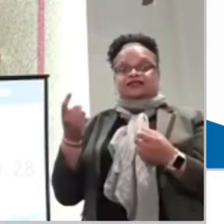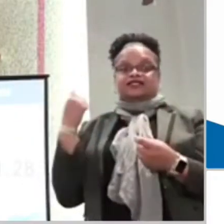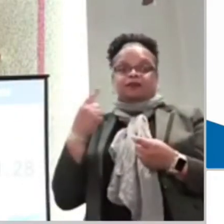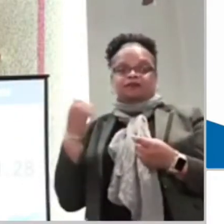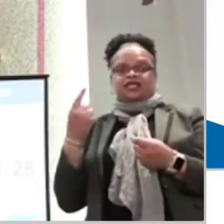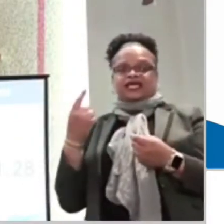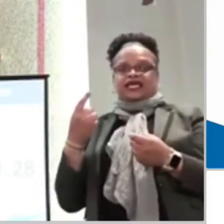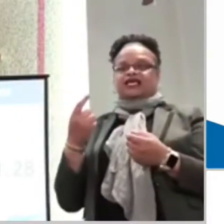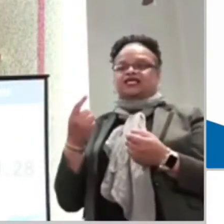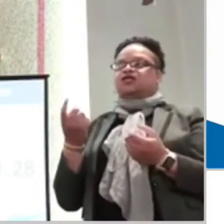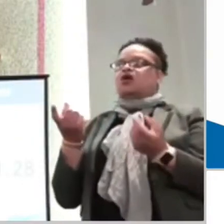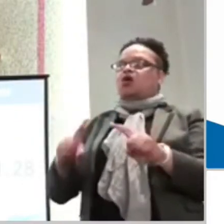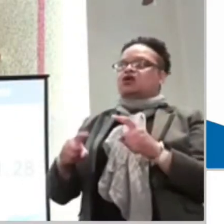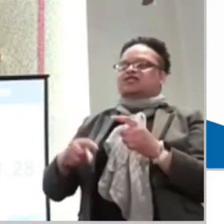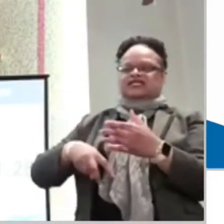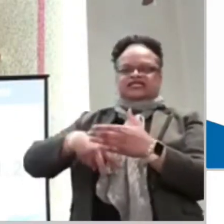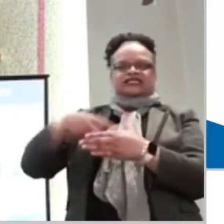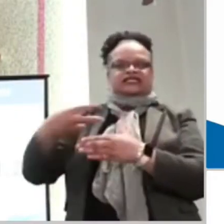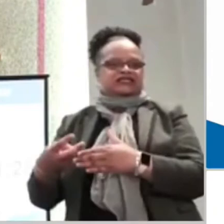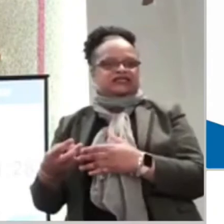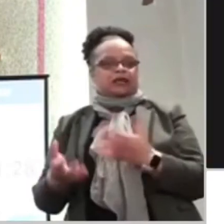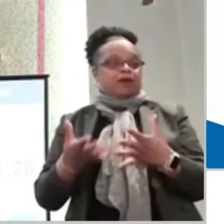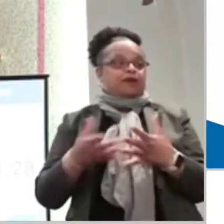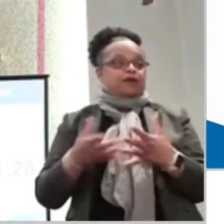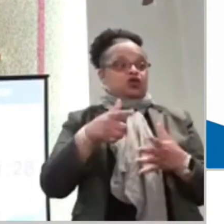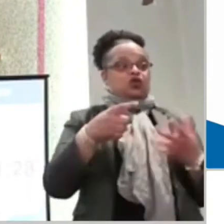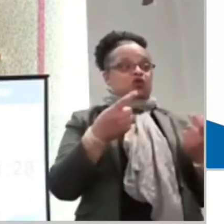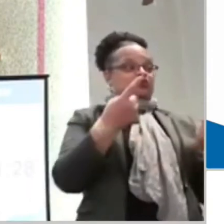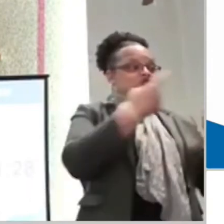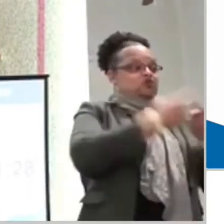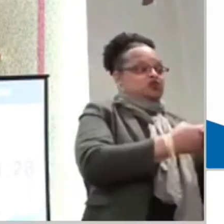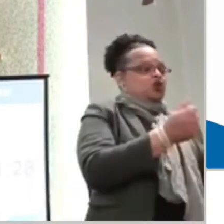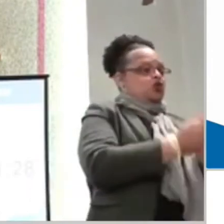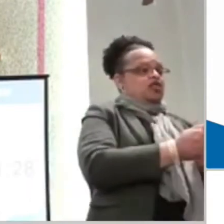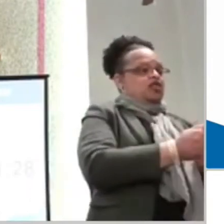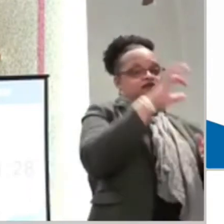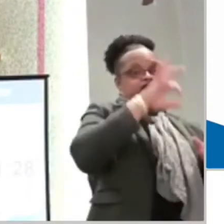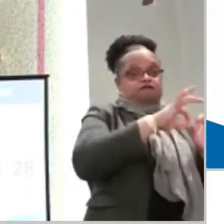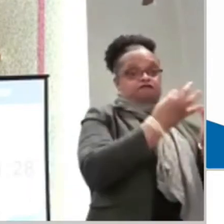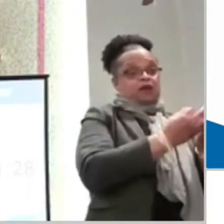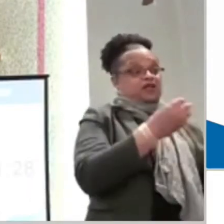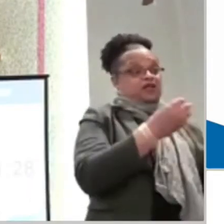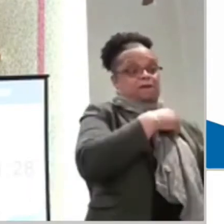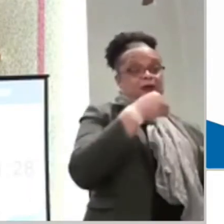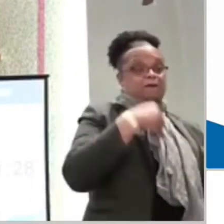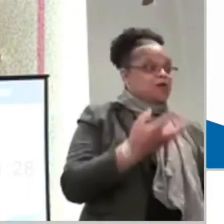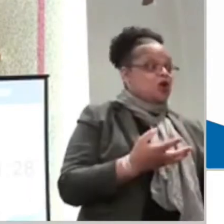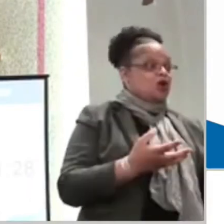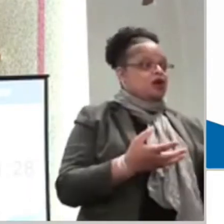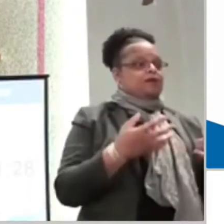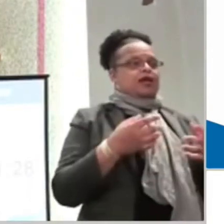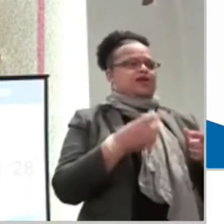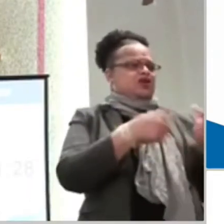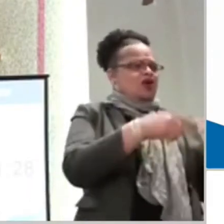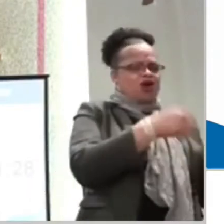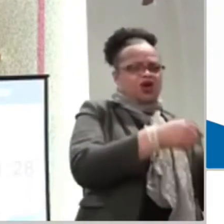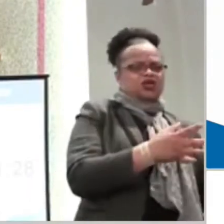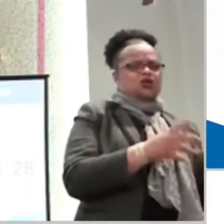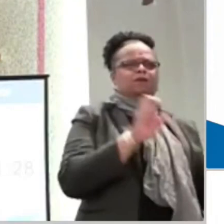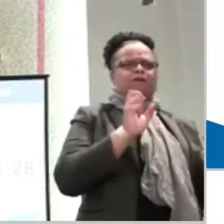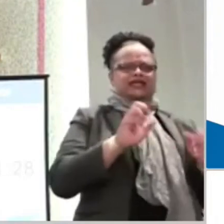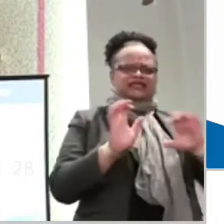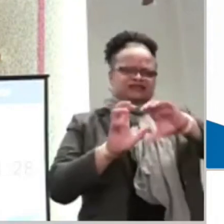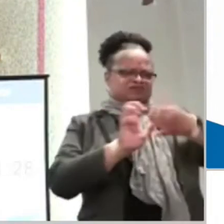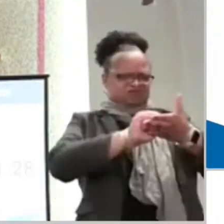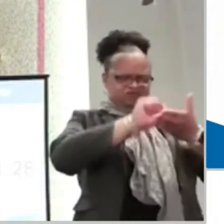Is it a disagreement with your brother, your sister, a family member? Remember, all of that should be taken away at this particular moment as we